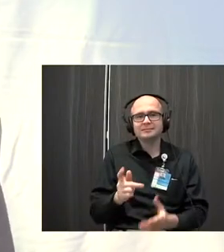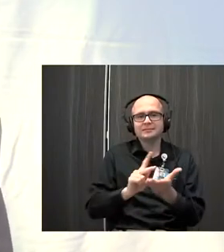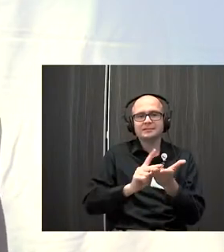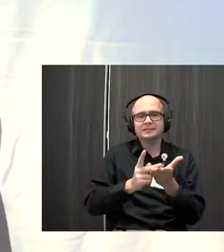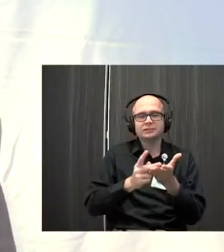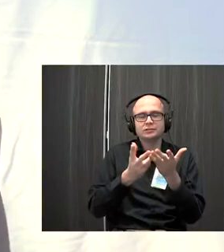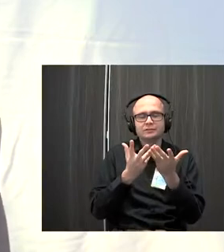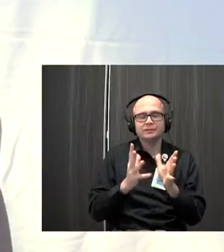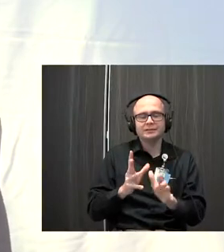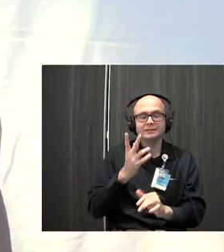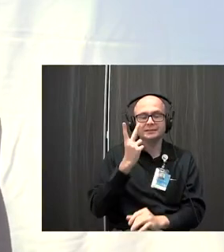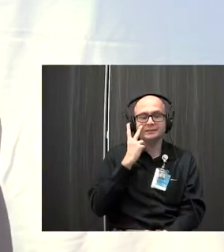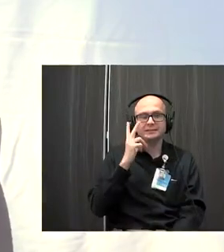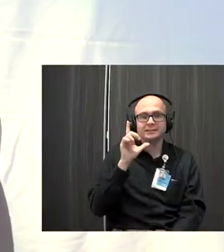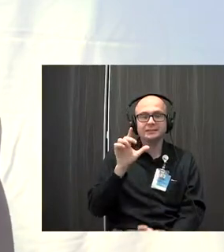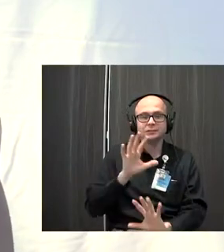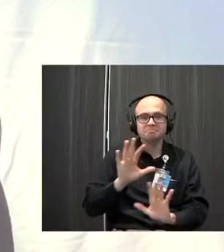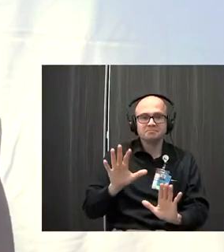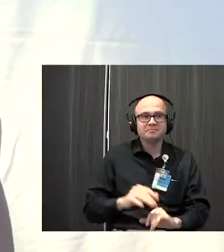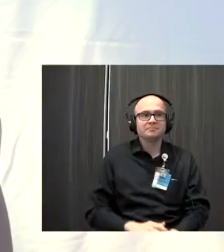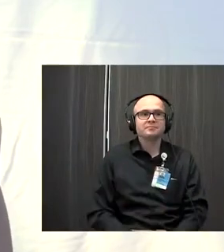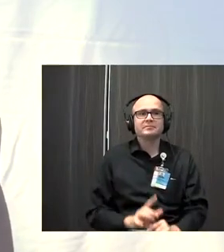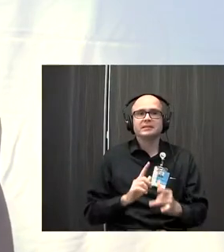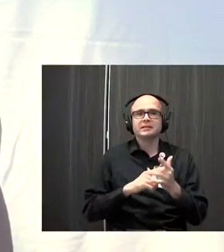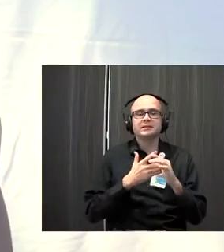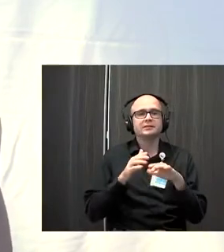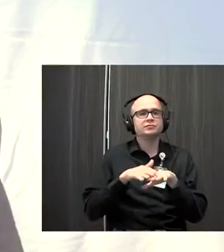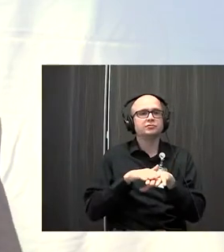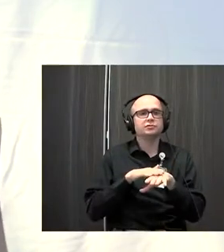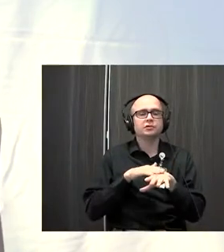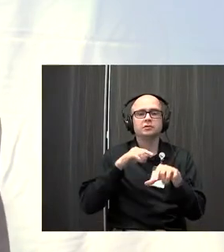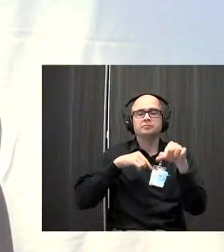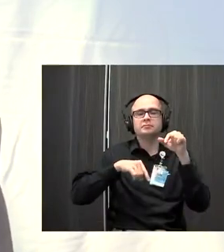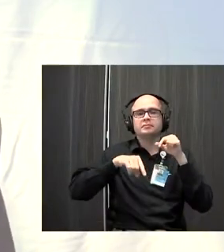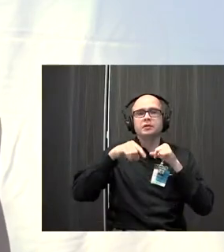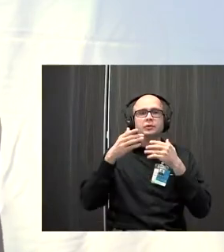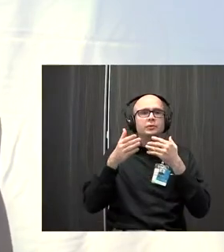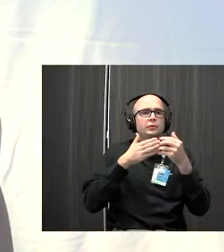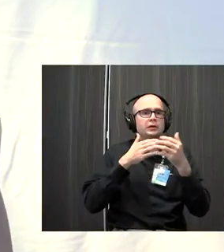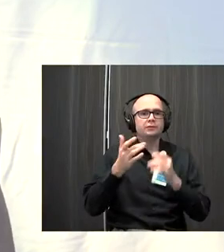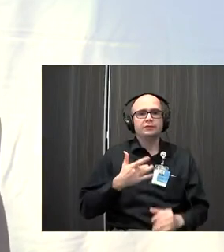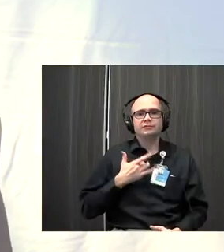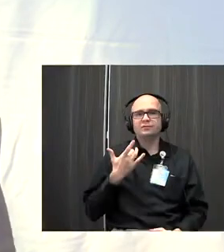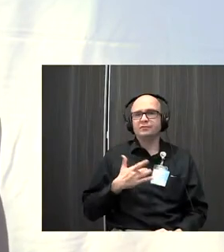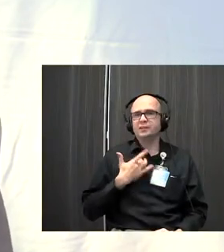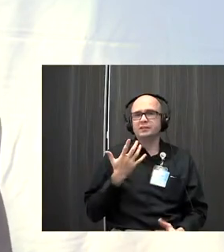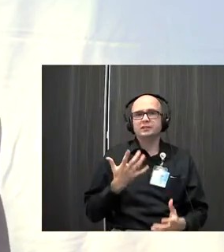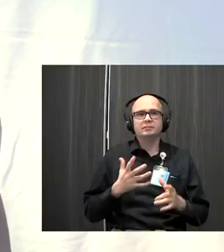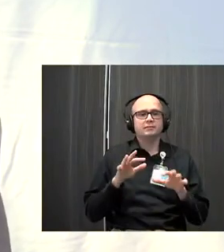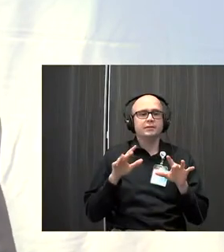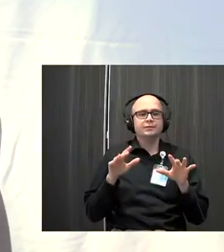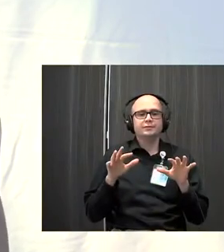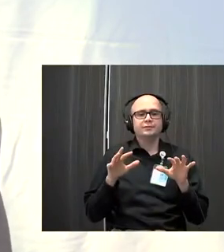You'll see it soon. And then slowly start to come back into whatever space you're in. Maybe wiggling